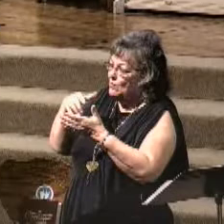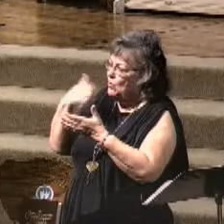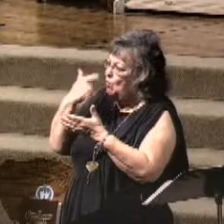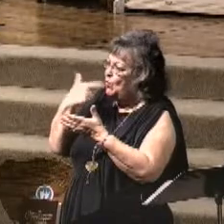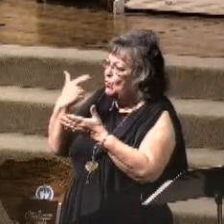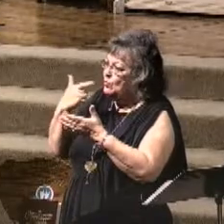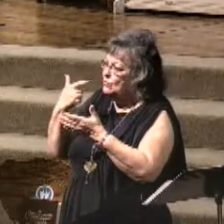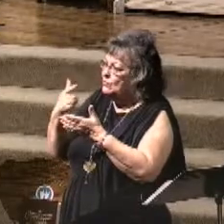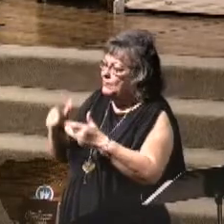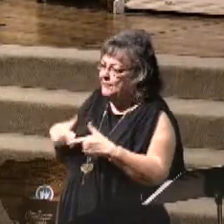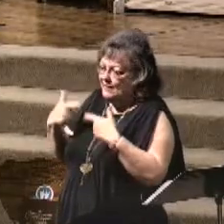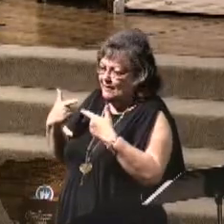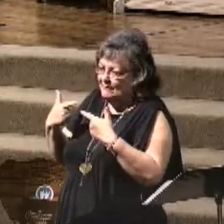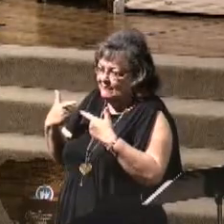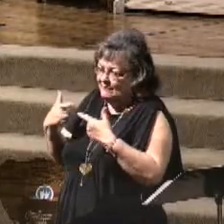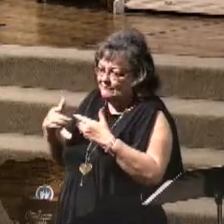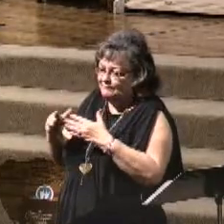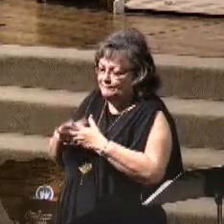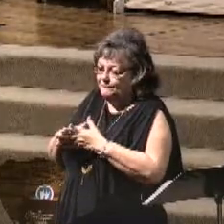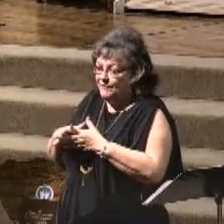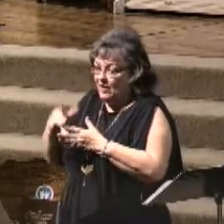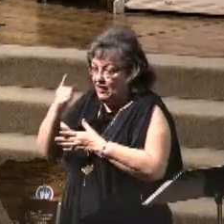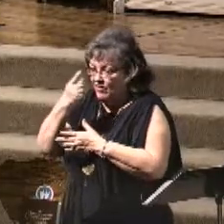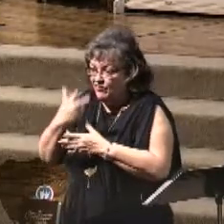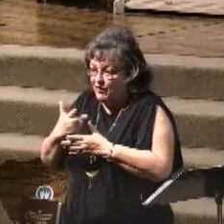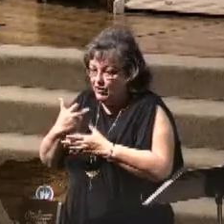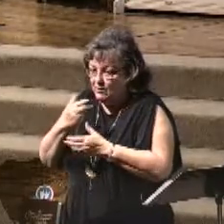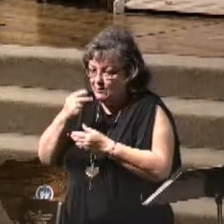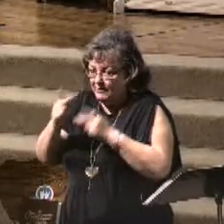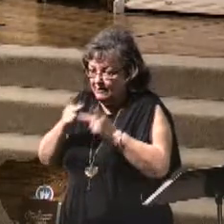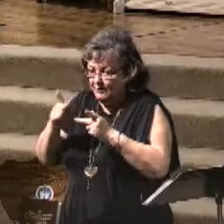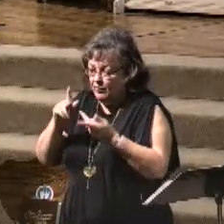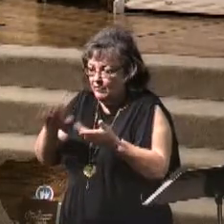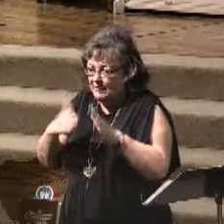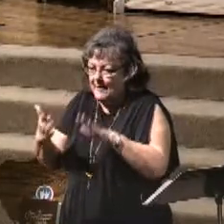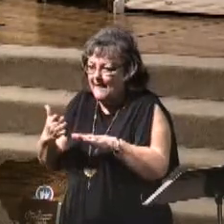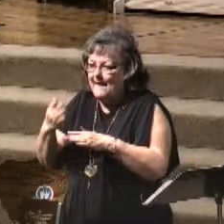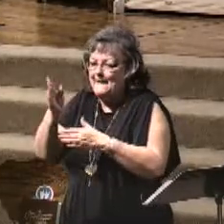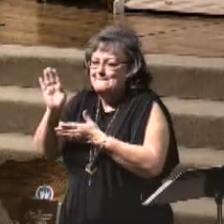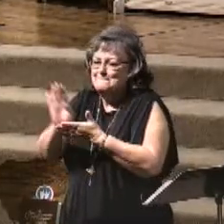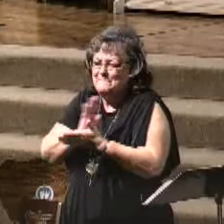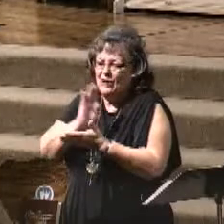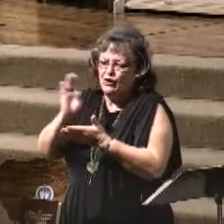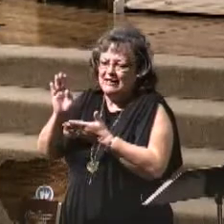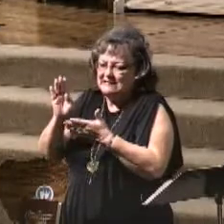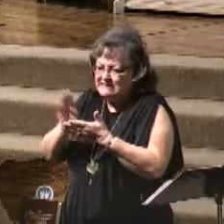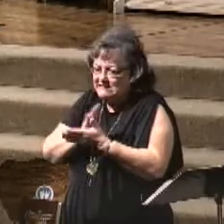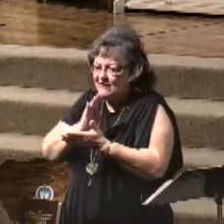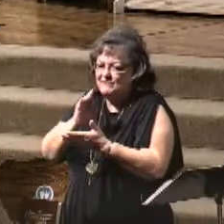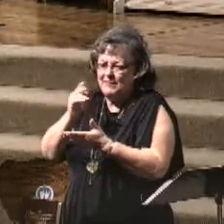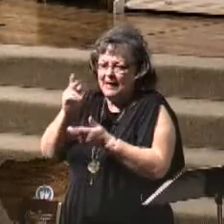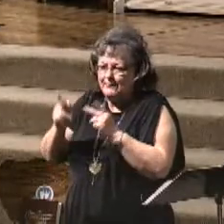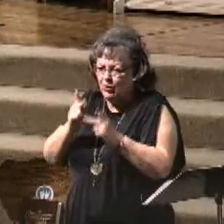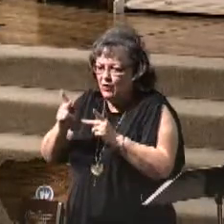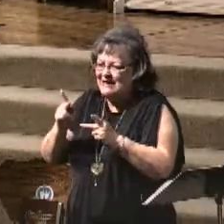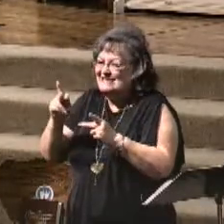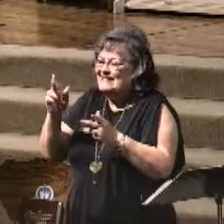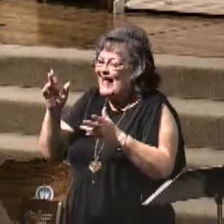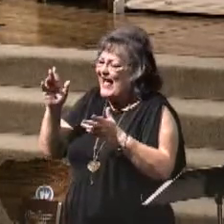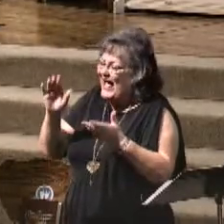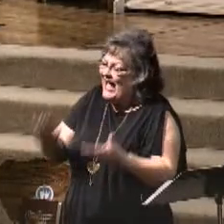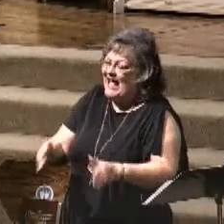stand? The Bible tells us a third of the population will be slain. Billions of people dying.